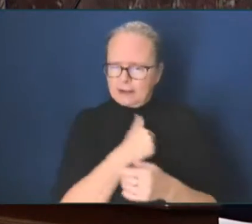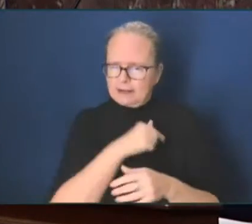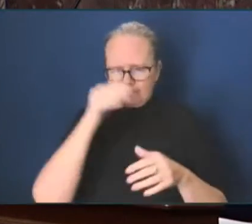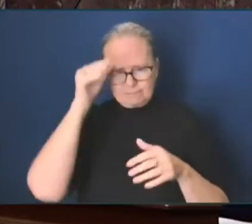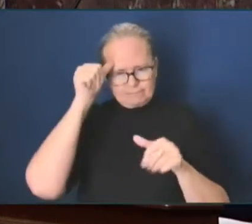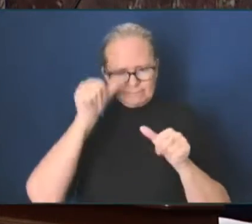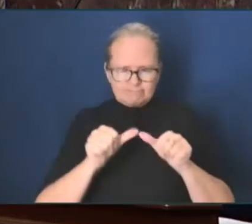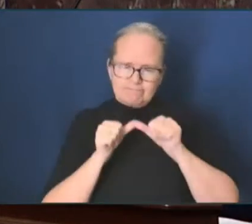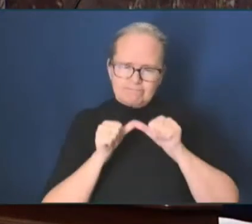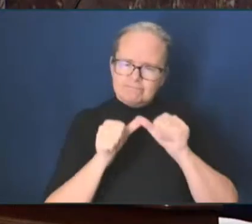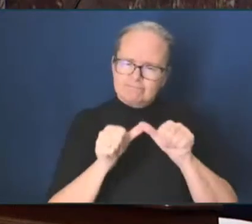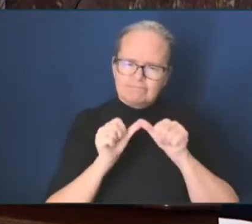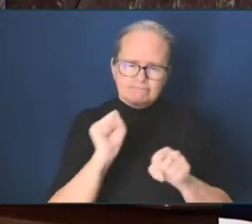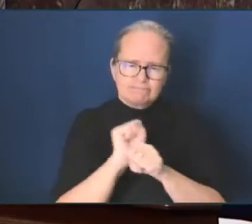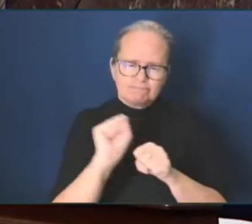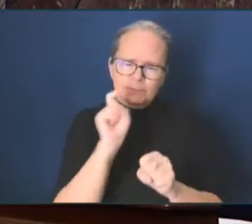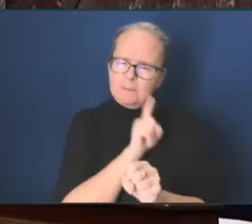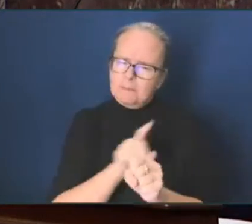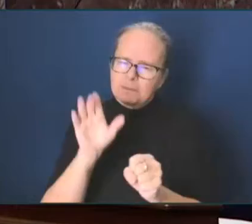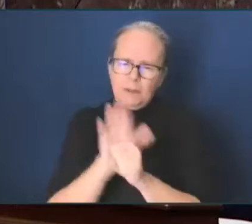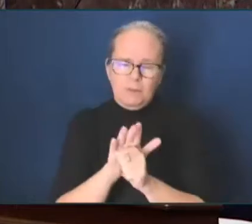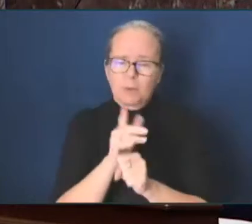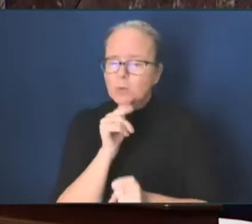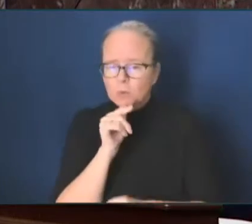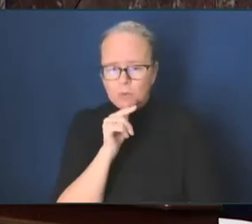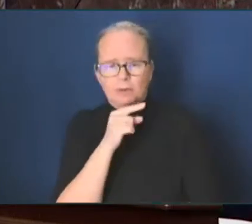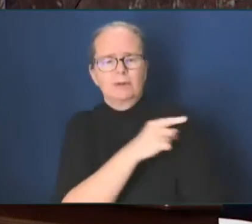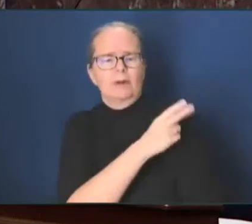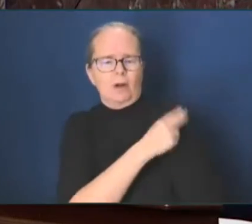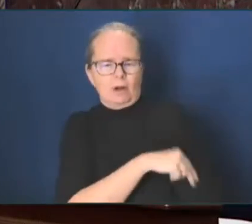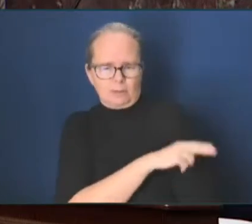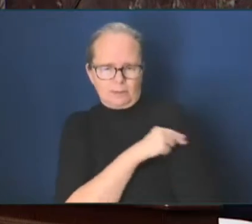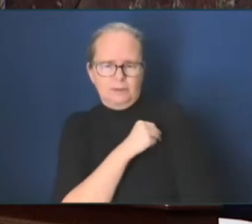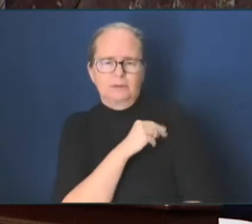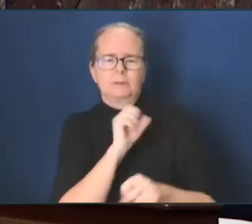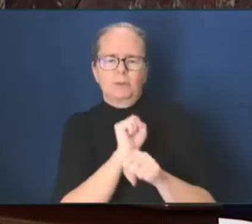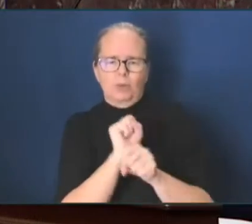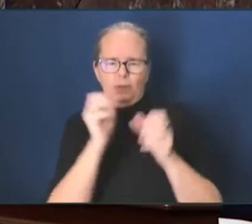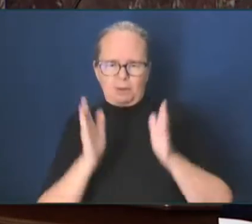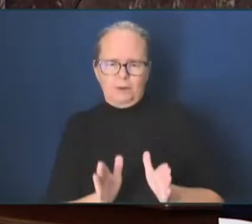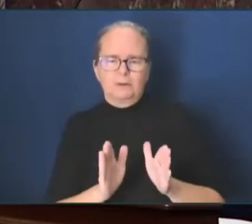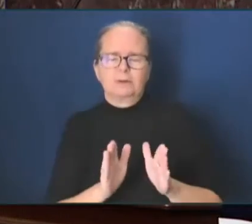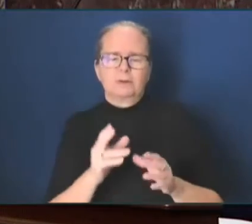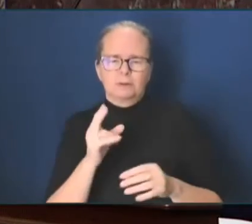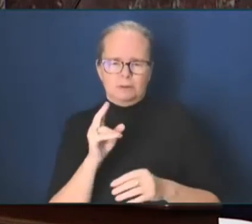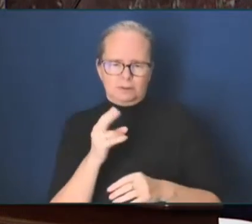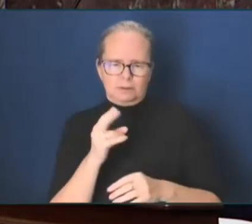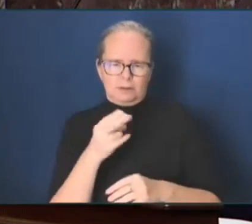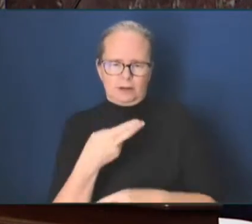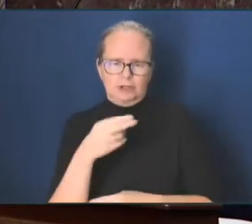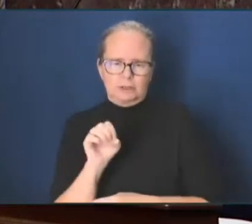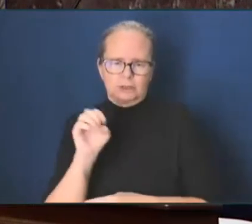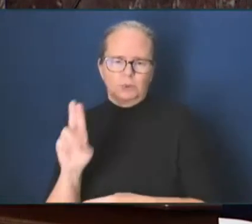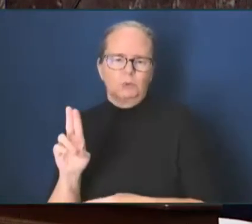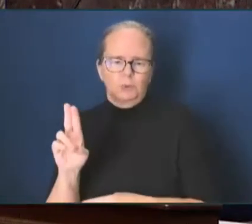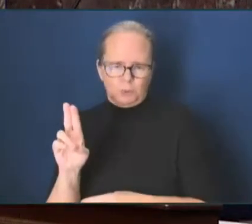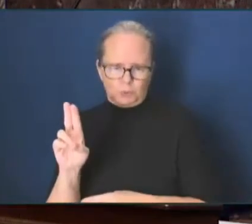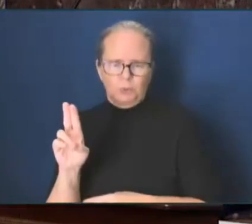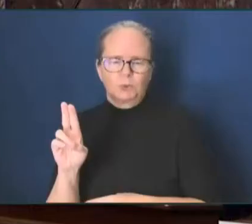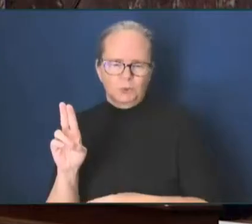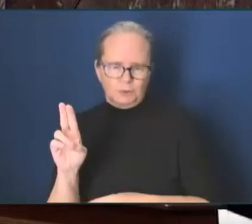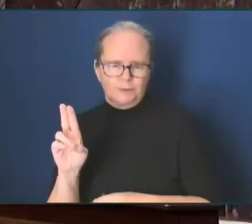For 20 years, HEU members have campaigned to have their family reunited under one roof. Welcome home.